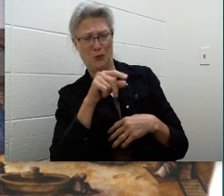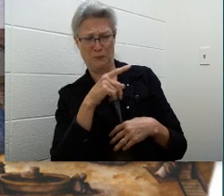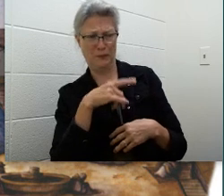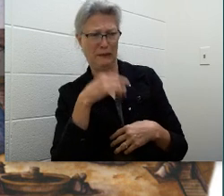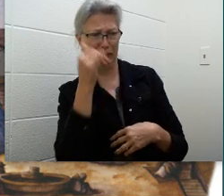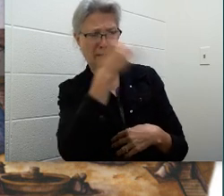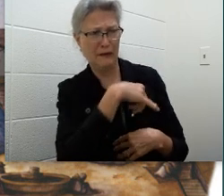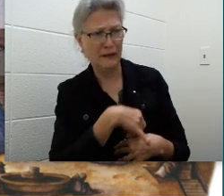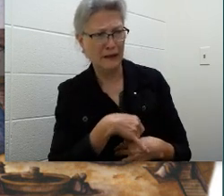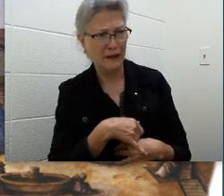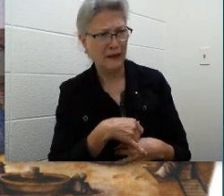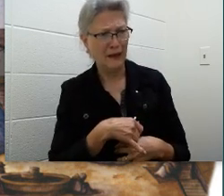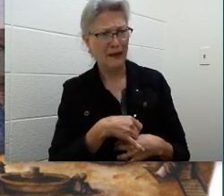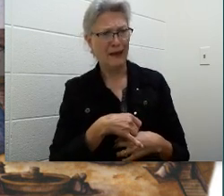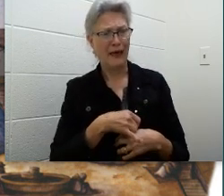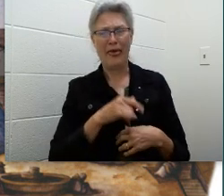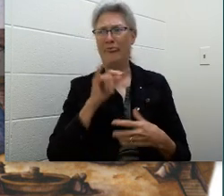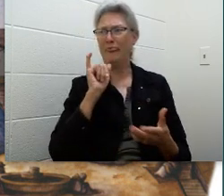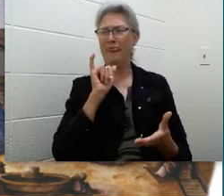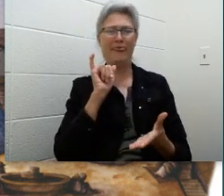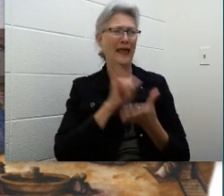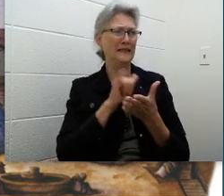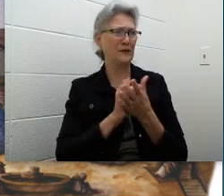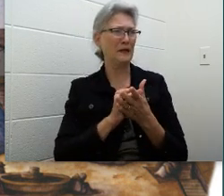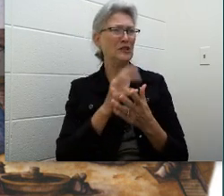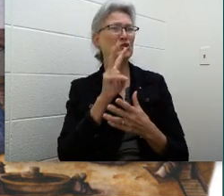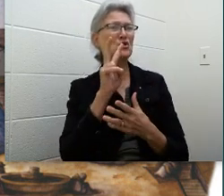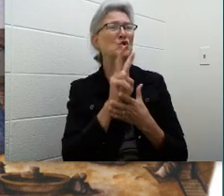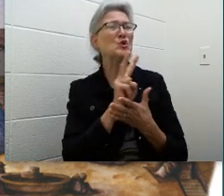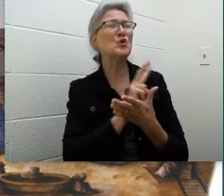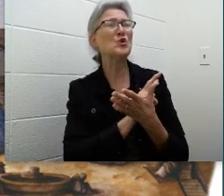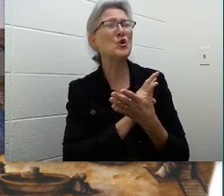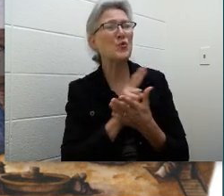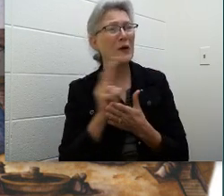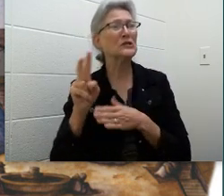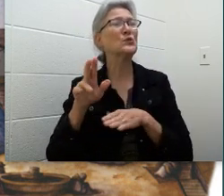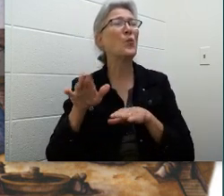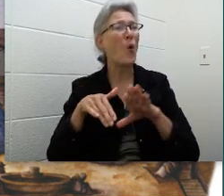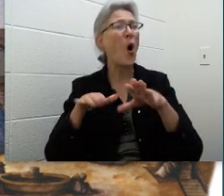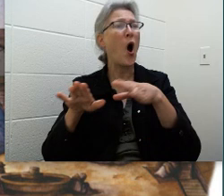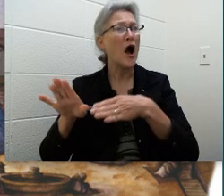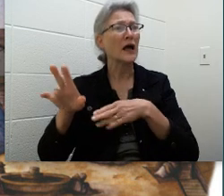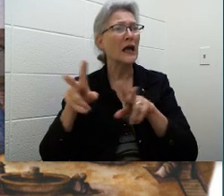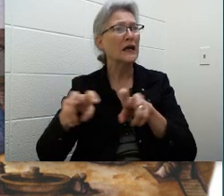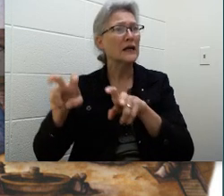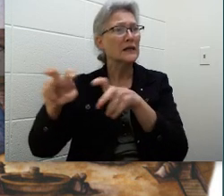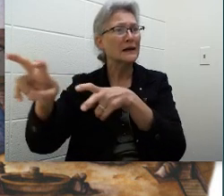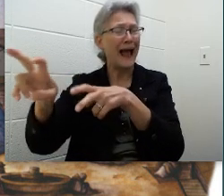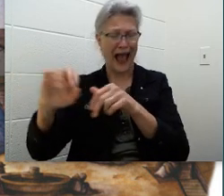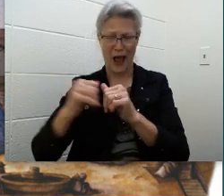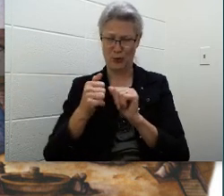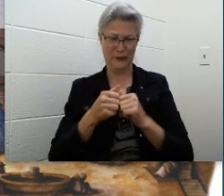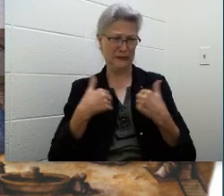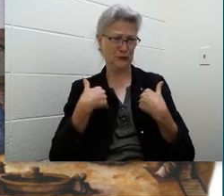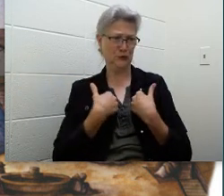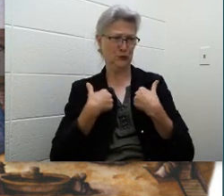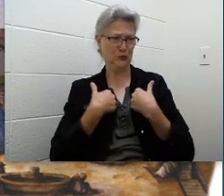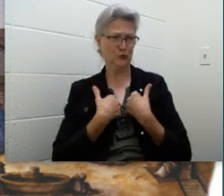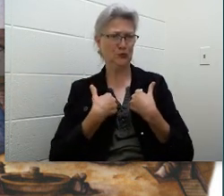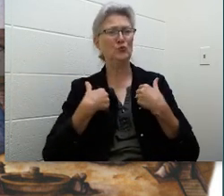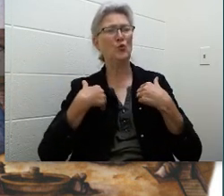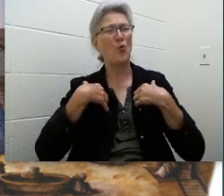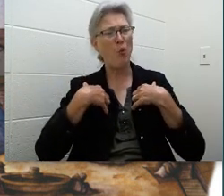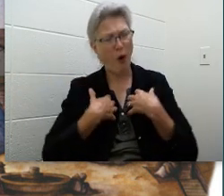ridiculous, she said. That's at least two weeks' walk away. How could these feeble people travel that